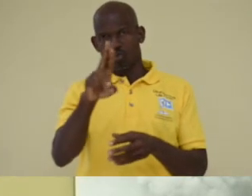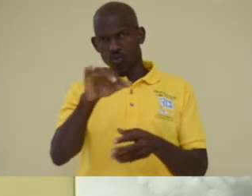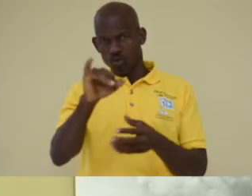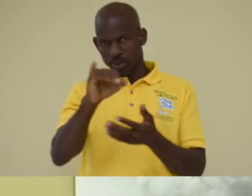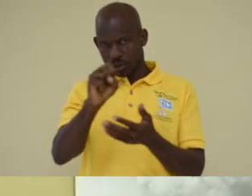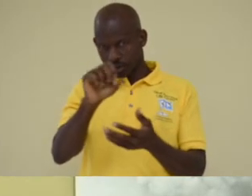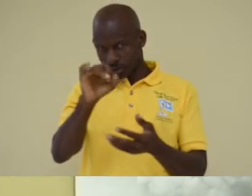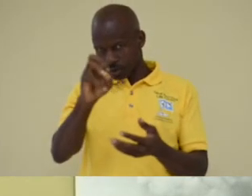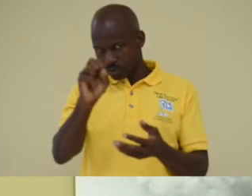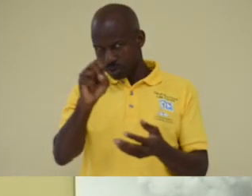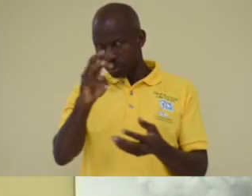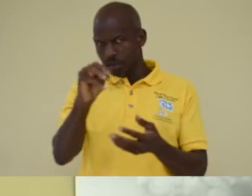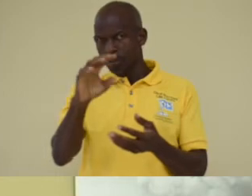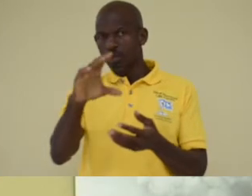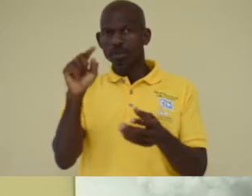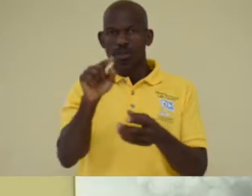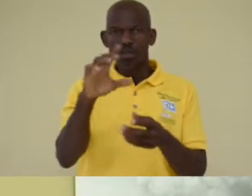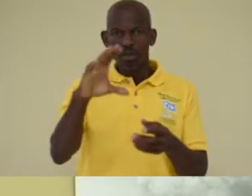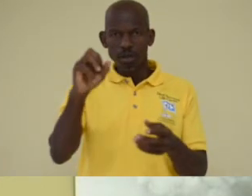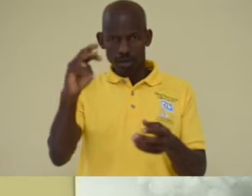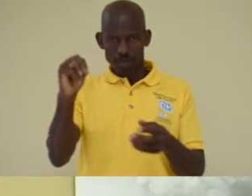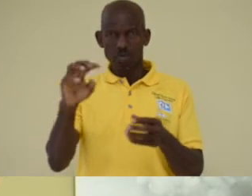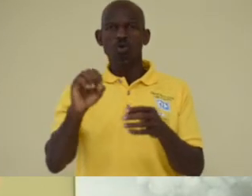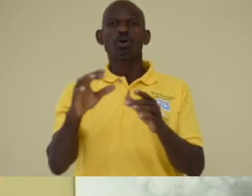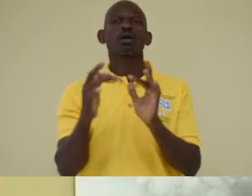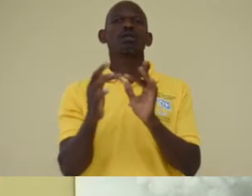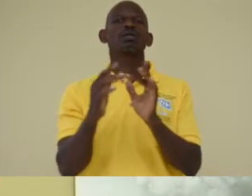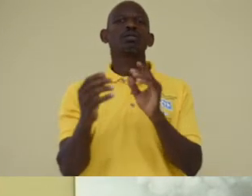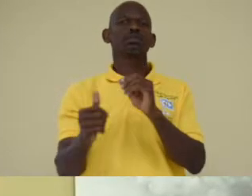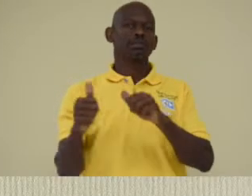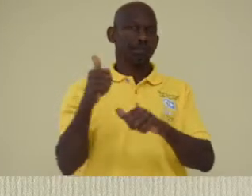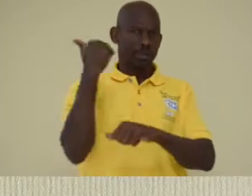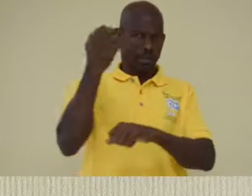.com or contact your National Disaster Management Office.